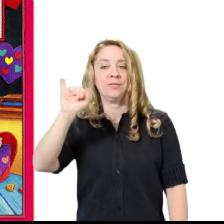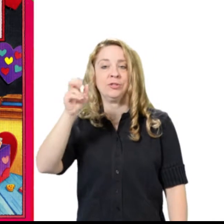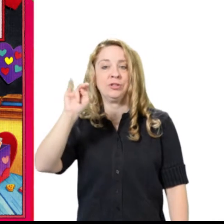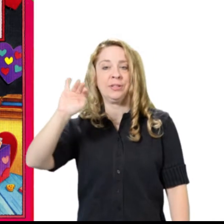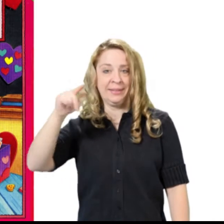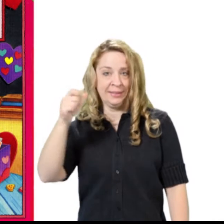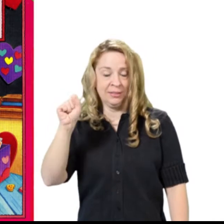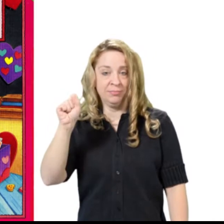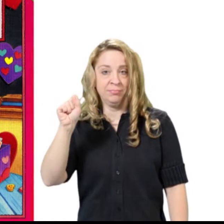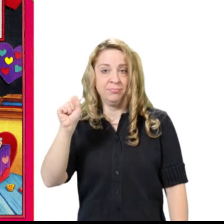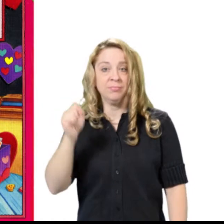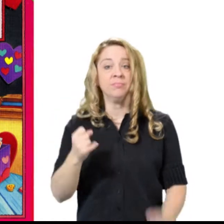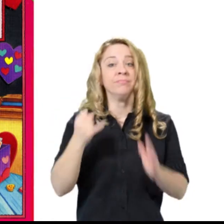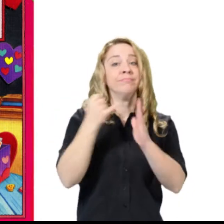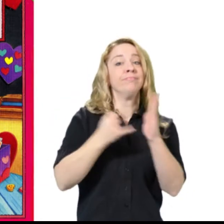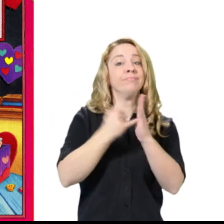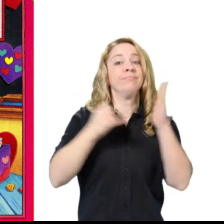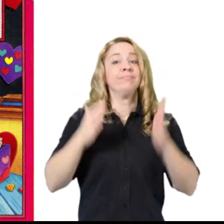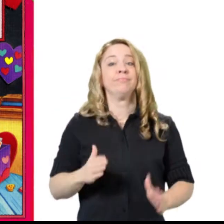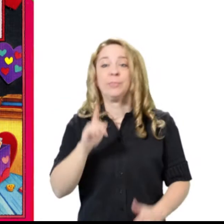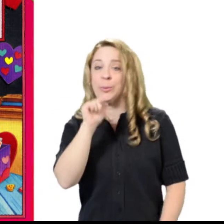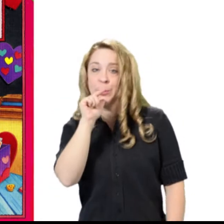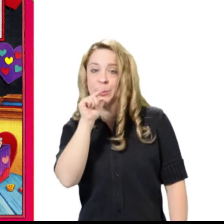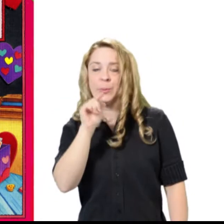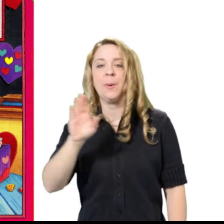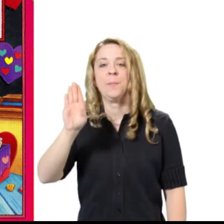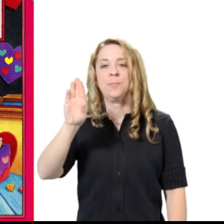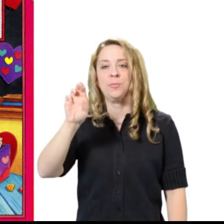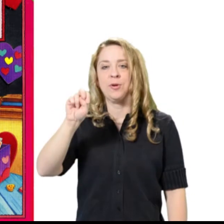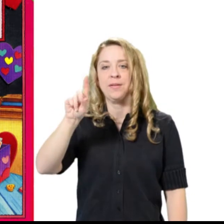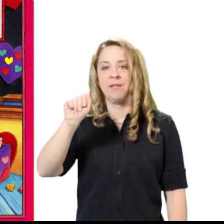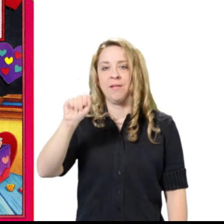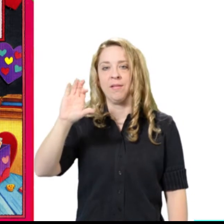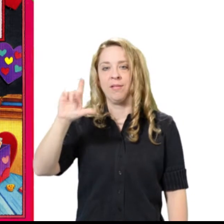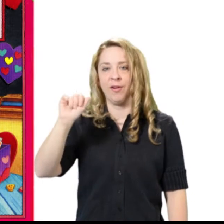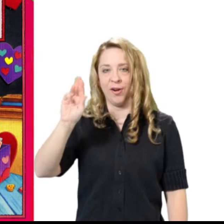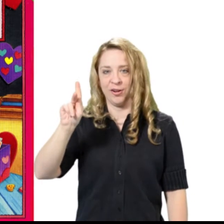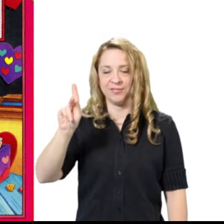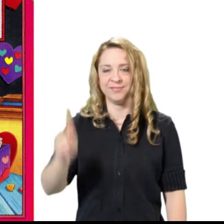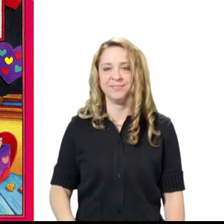Jennings. It is illustrated by Brenda Clark.